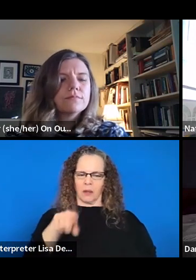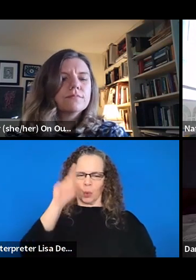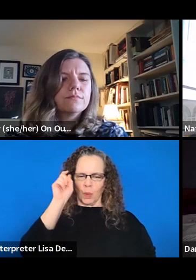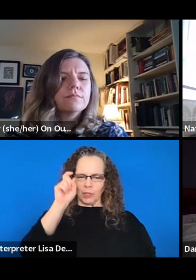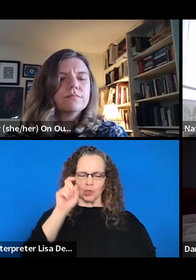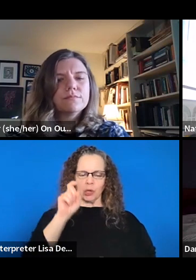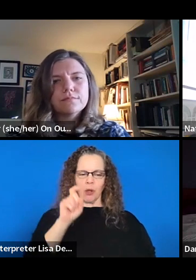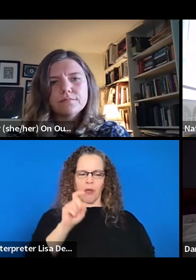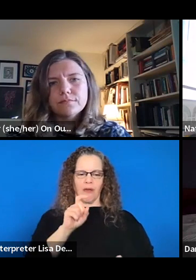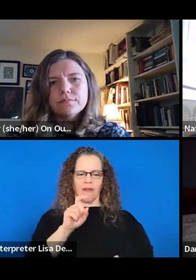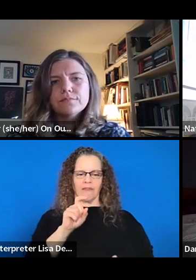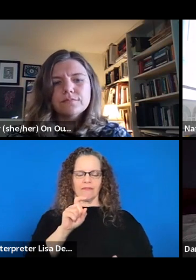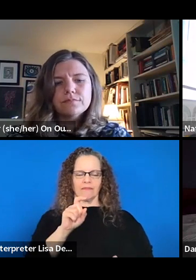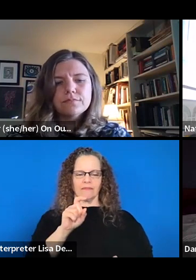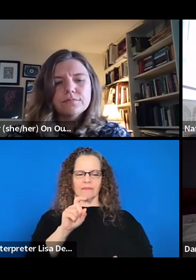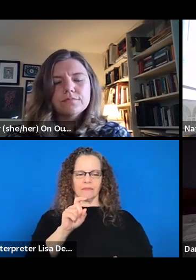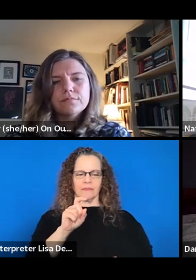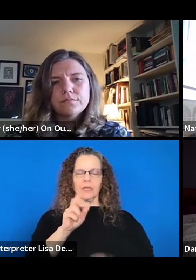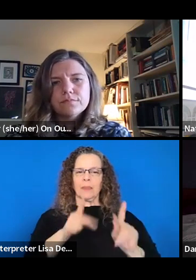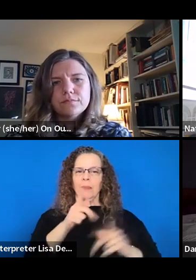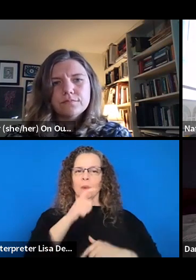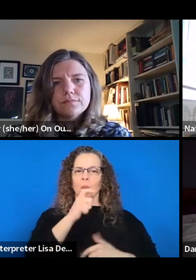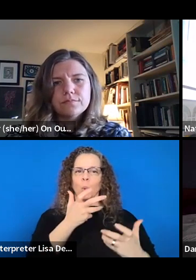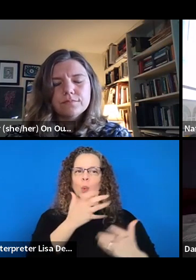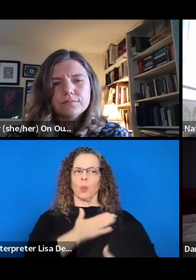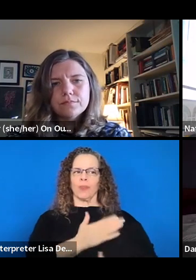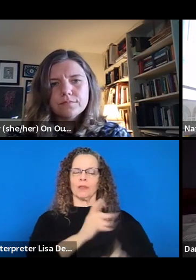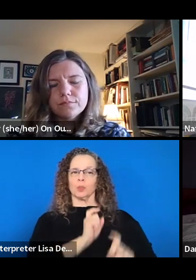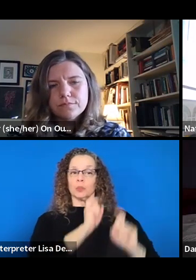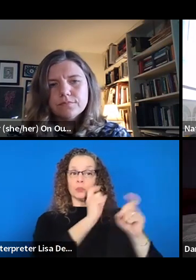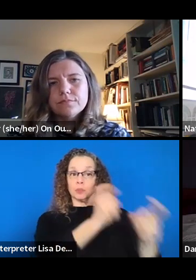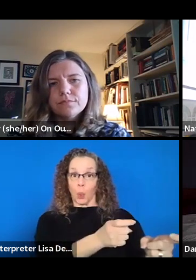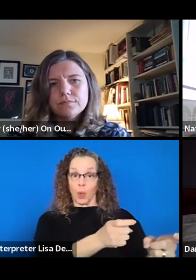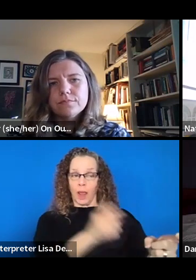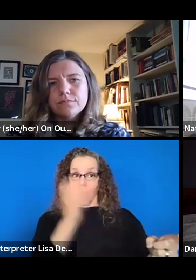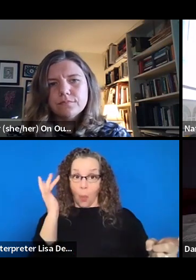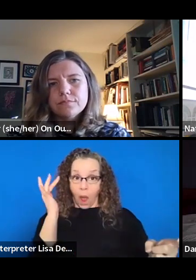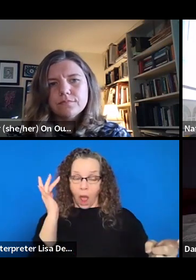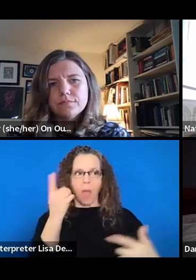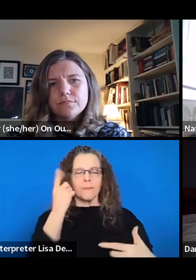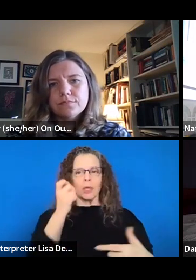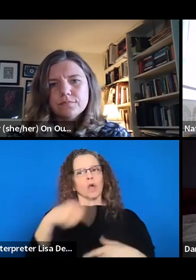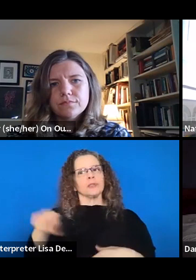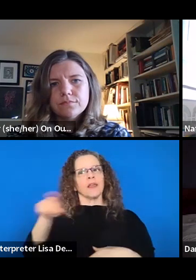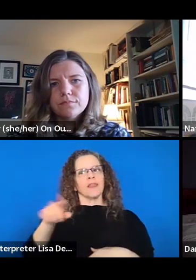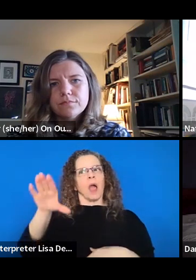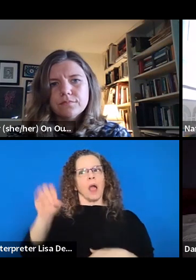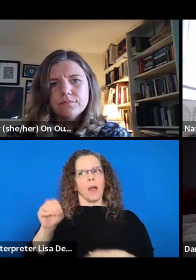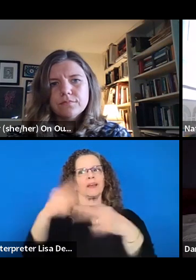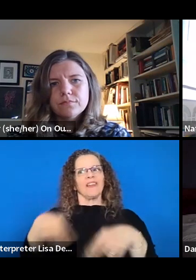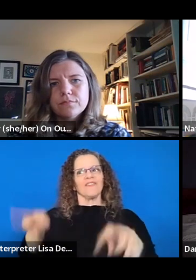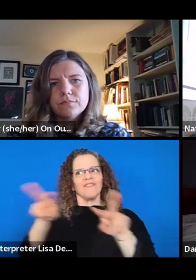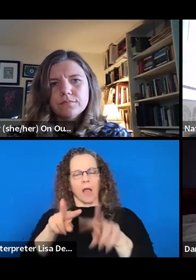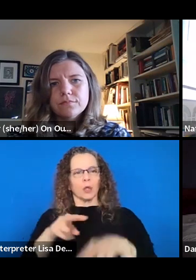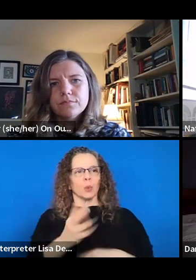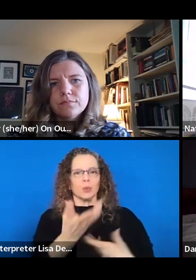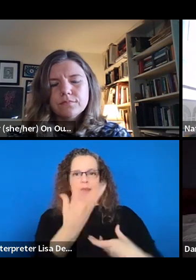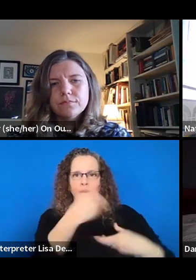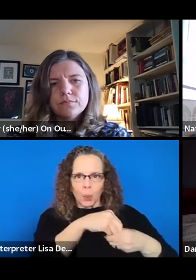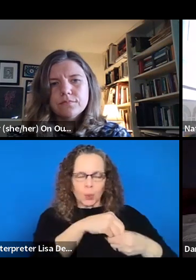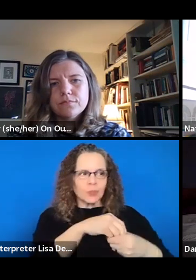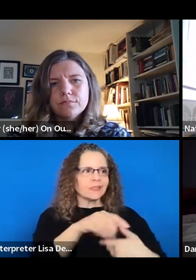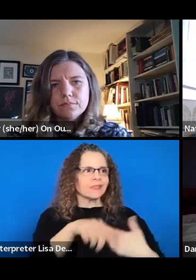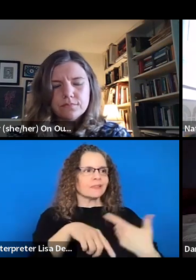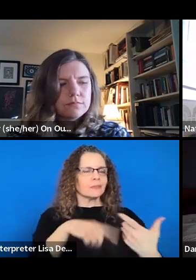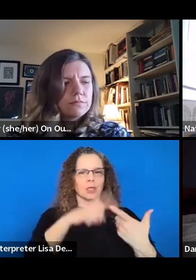believe that this organization has the values of inclusivity, creative risk taking, but, you know, creating a space